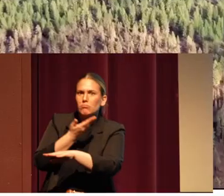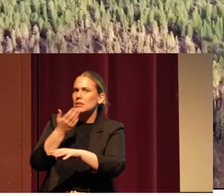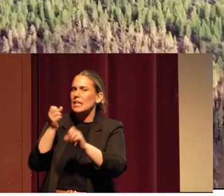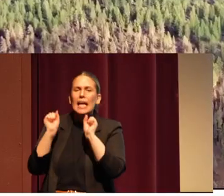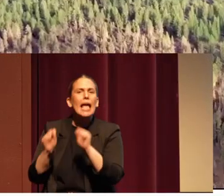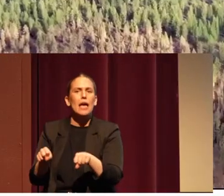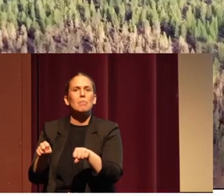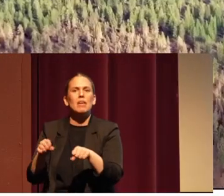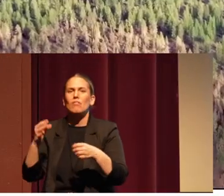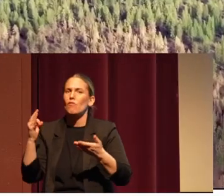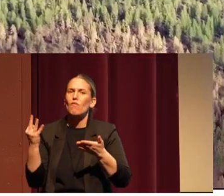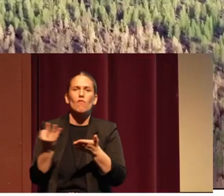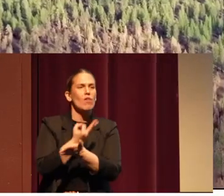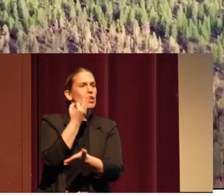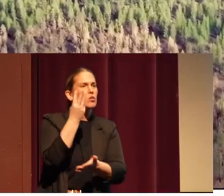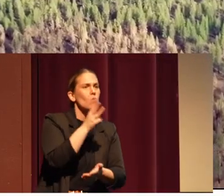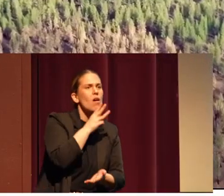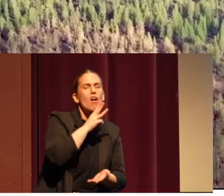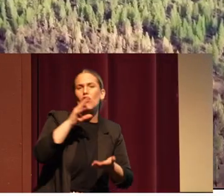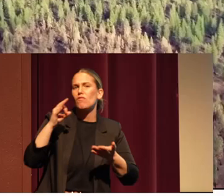trees, forest management.